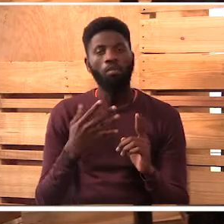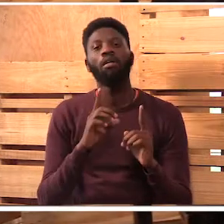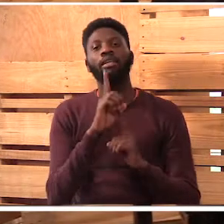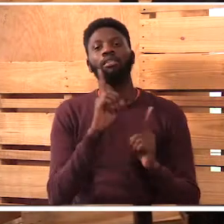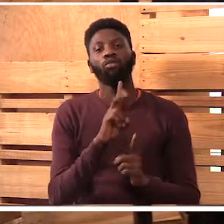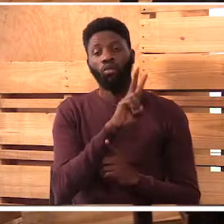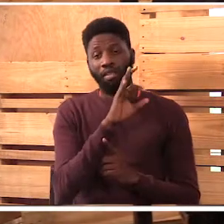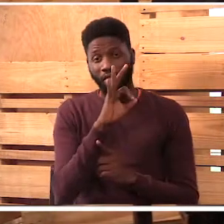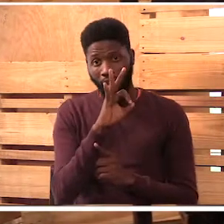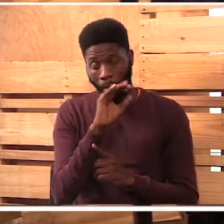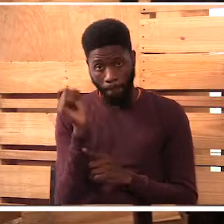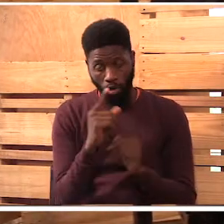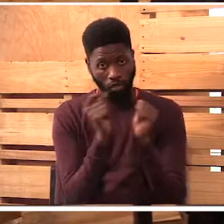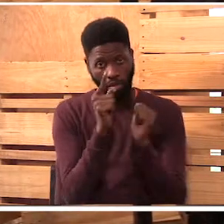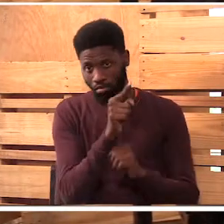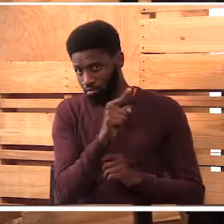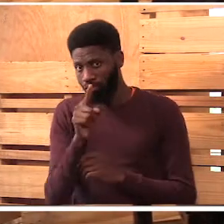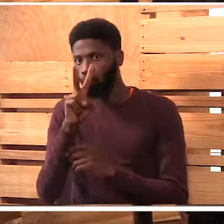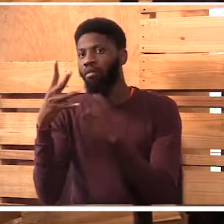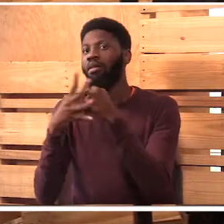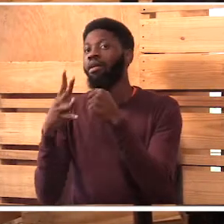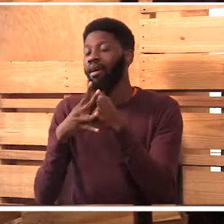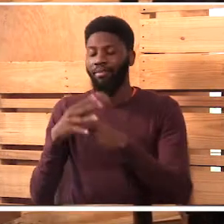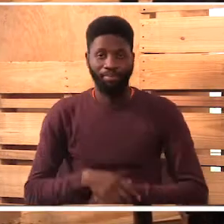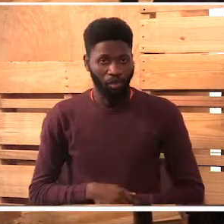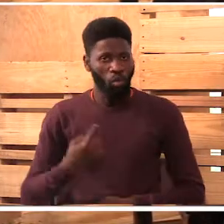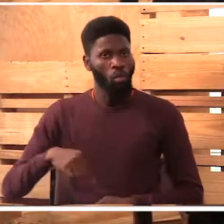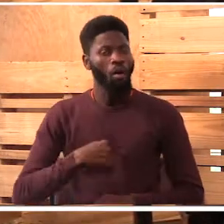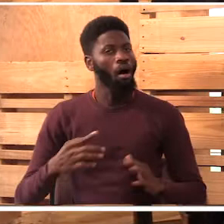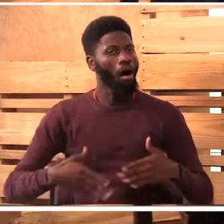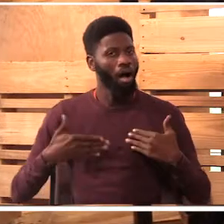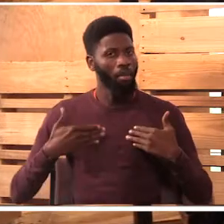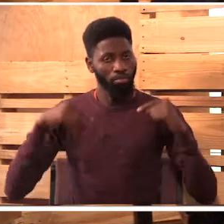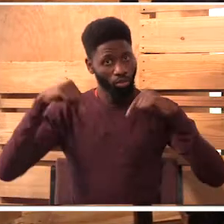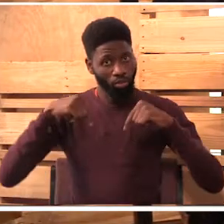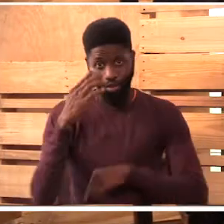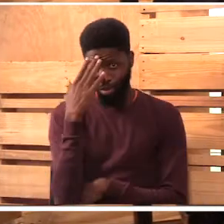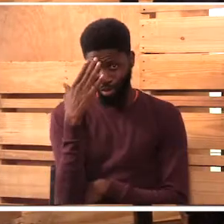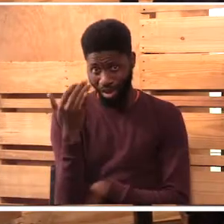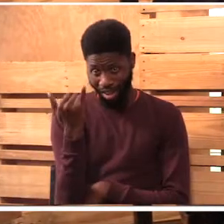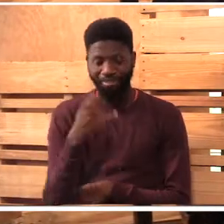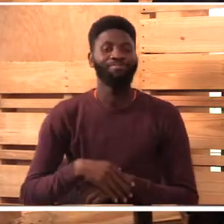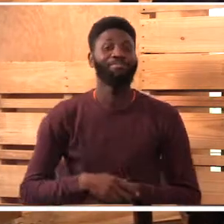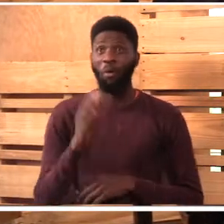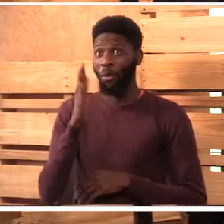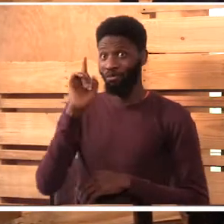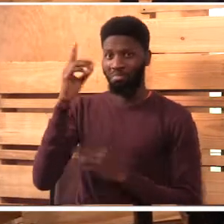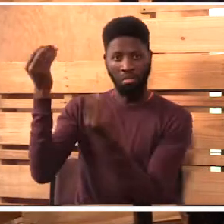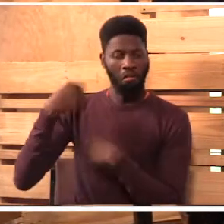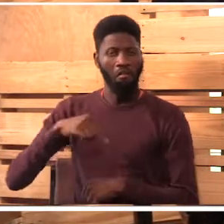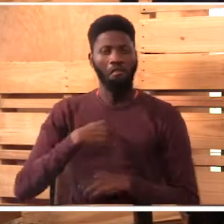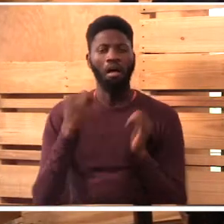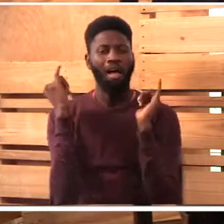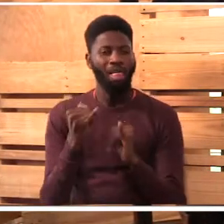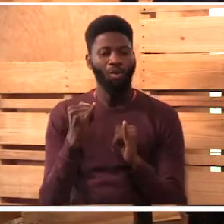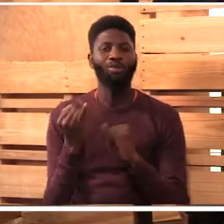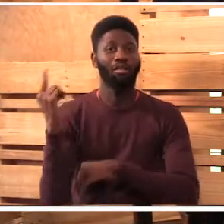November to 29th and we are grateful today that God has given us a new day and